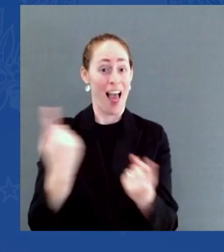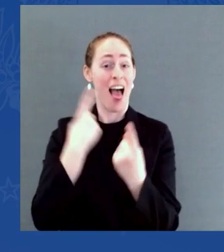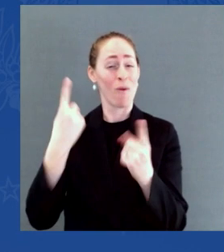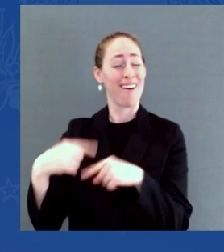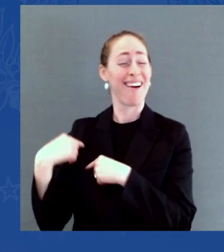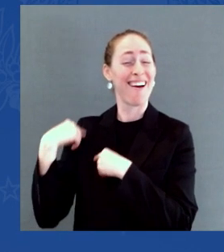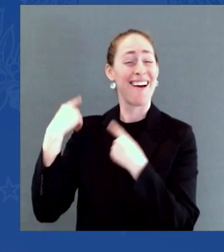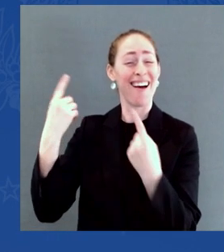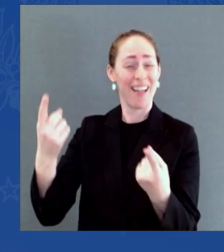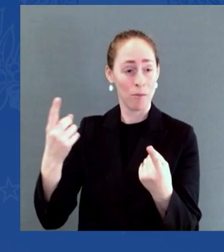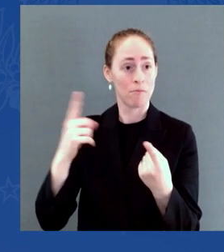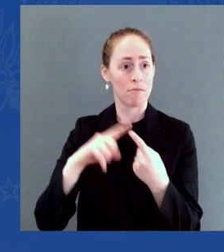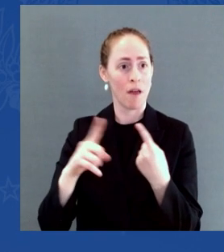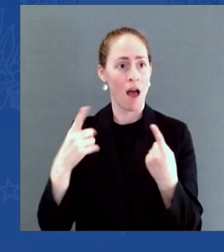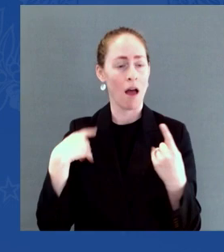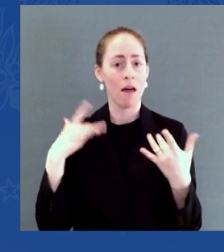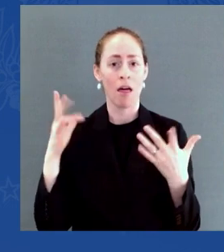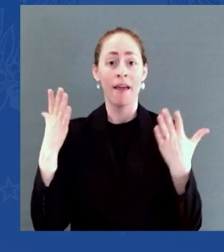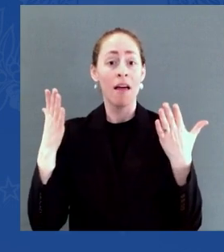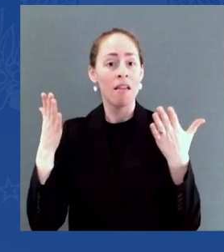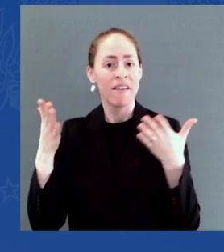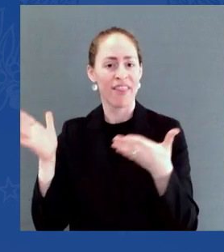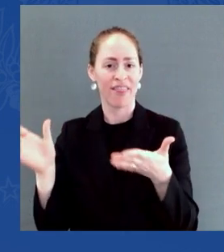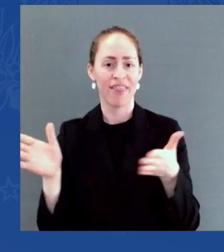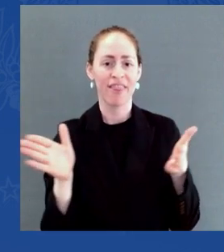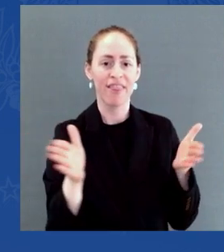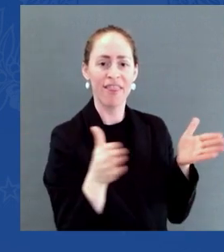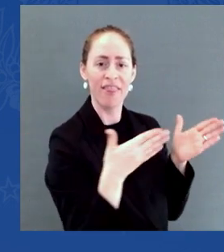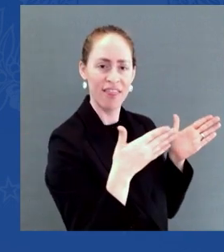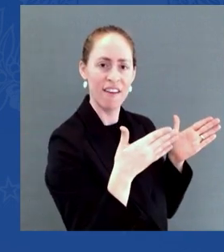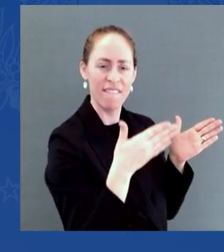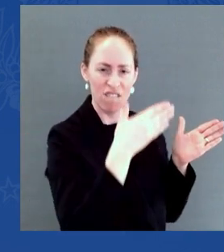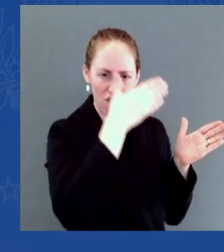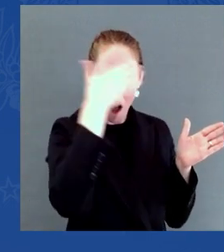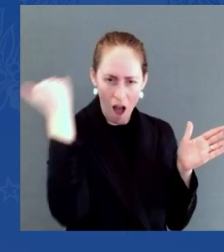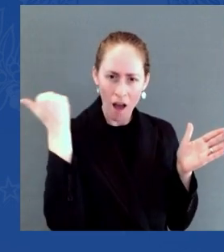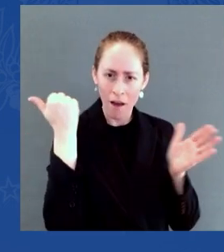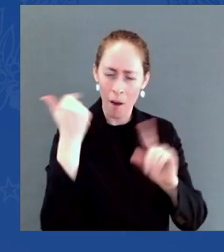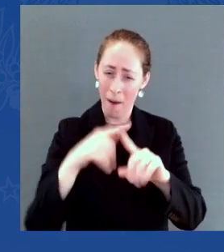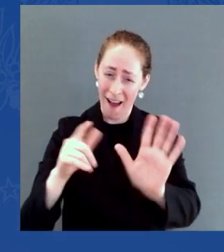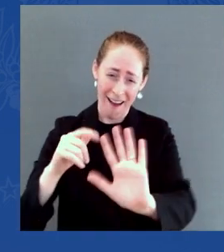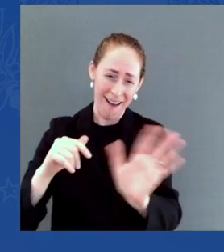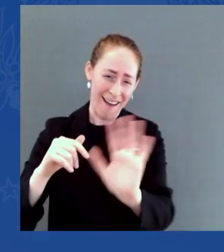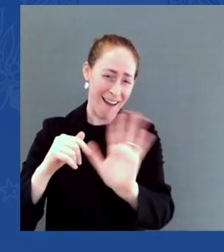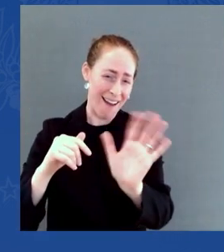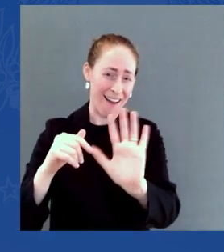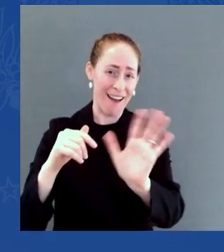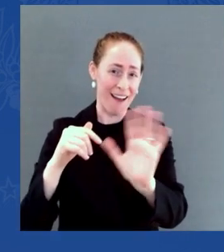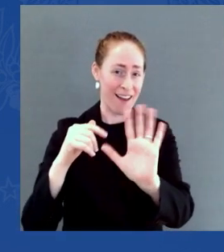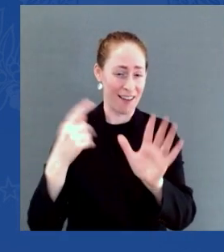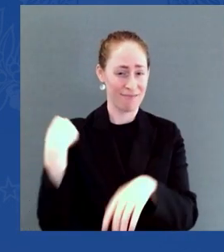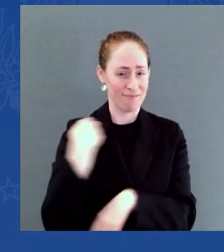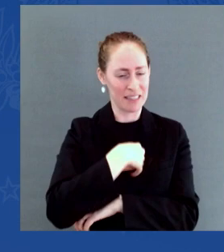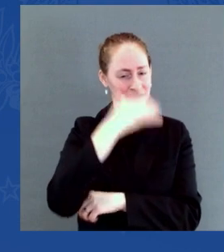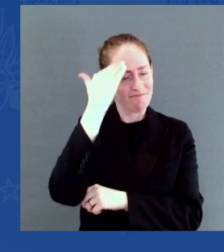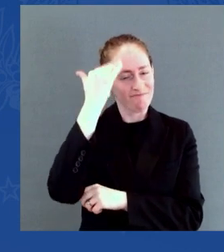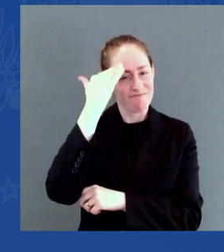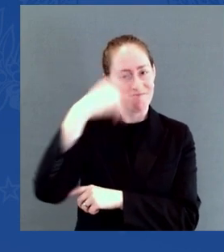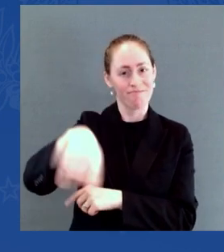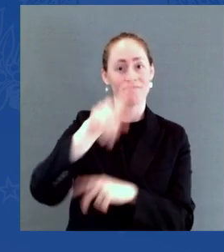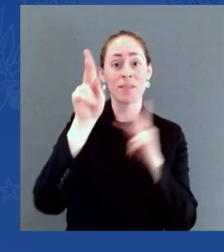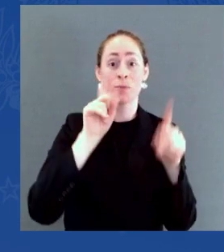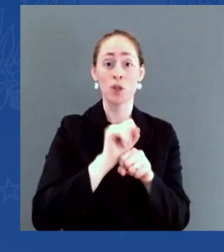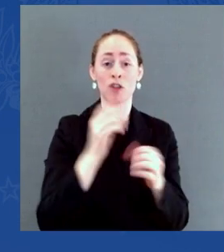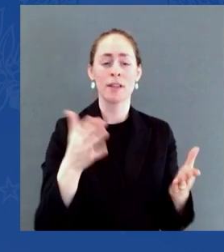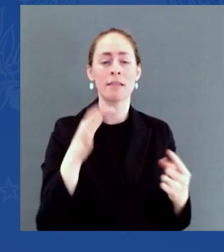workers and the most innovative minds in the world. But we've risked losing our edge as a nation. Our infrastructure used to be the best in the world. Today,